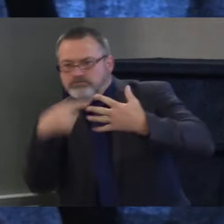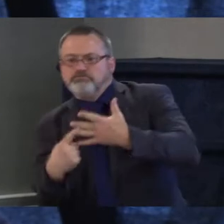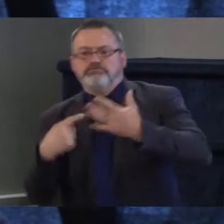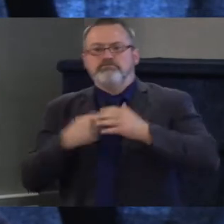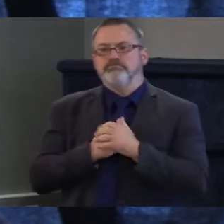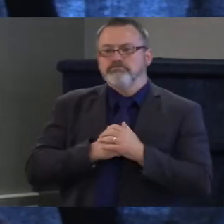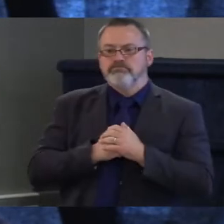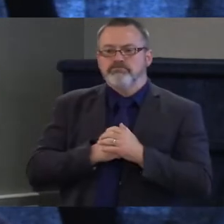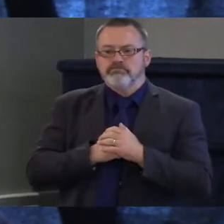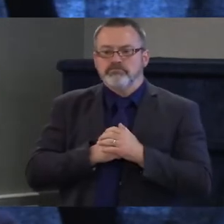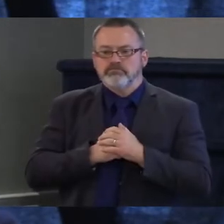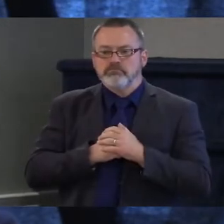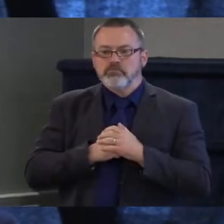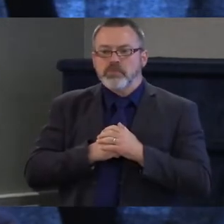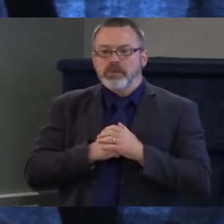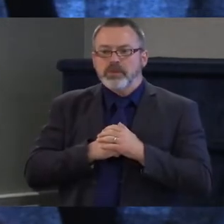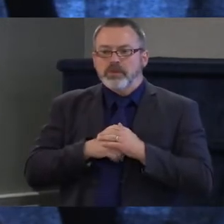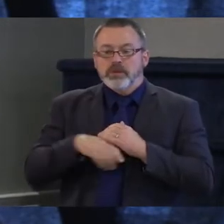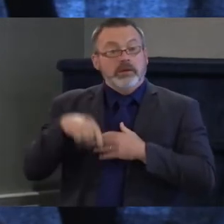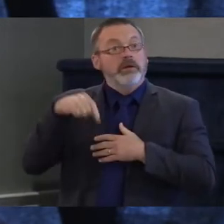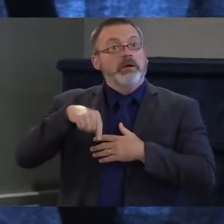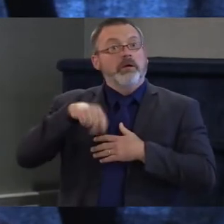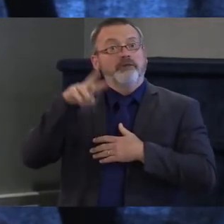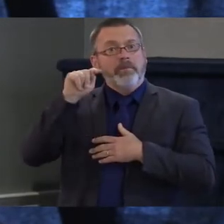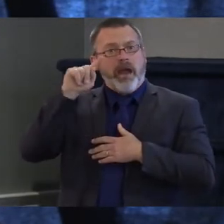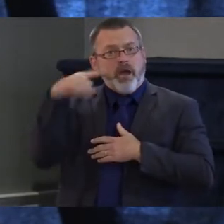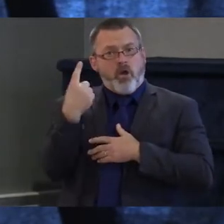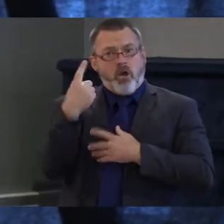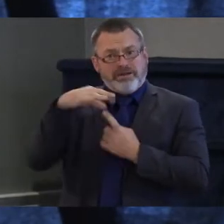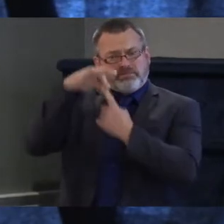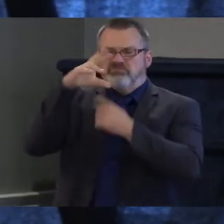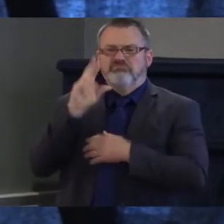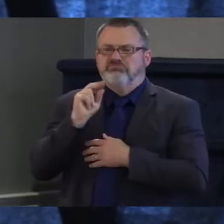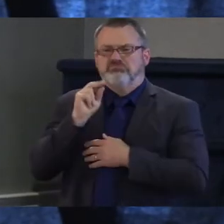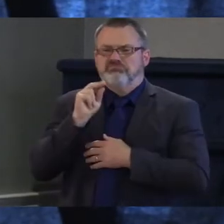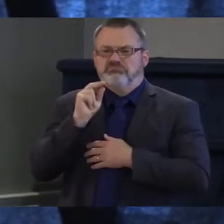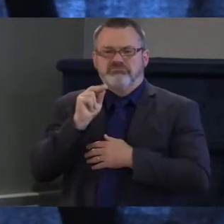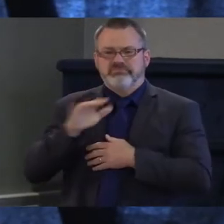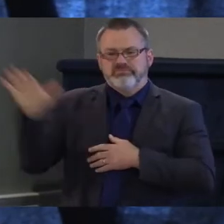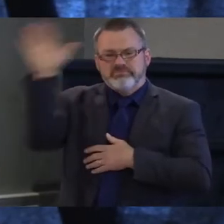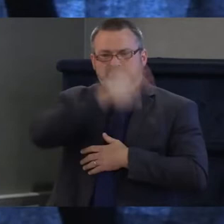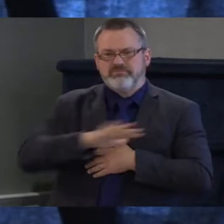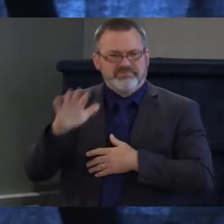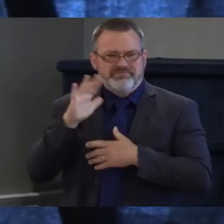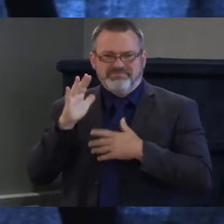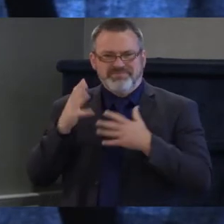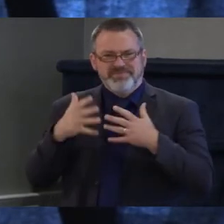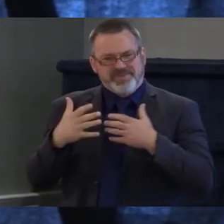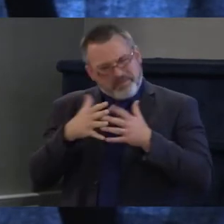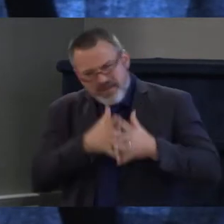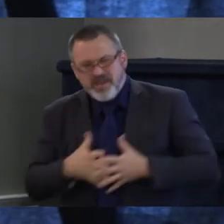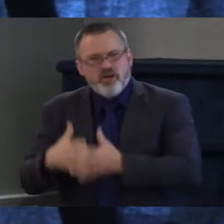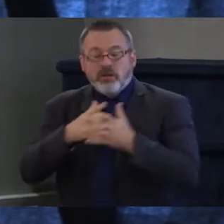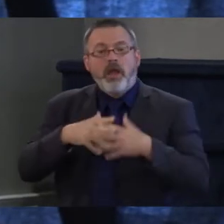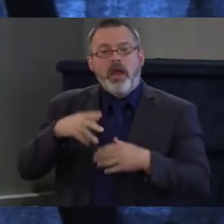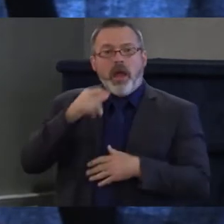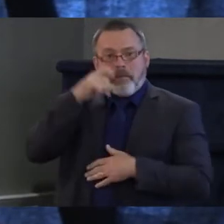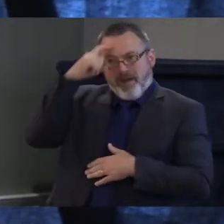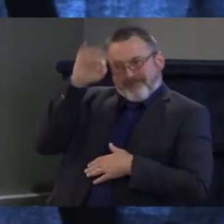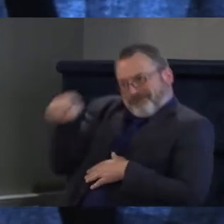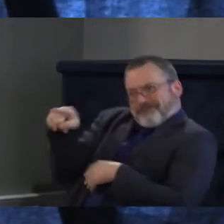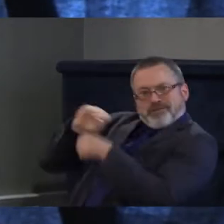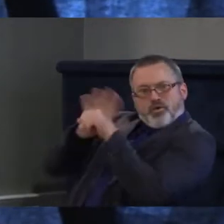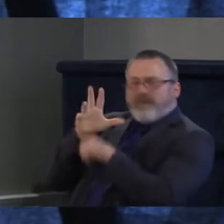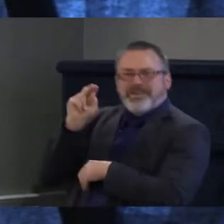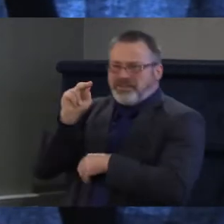Vermont, but there's sense of like, well, the pandemic's behind us. The pandemic is not behind us. We're dealing with the depression and